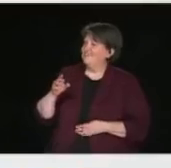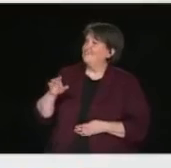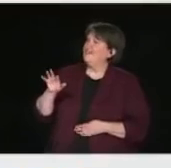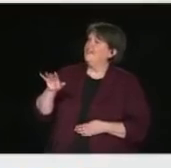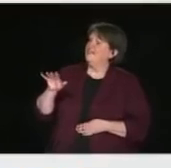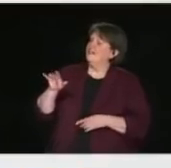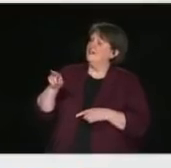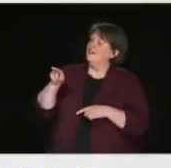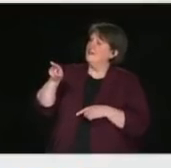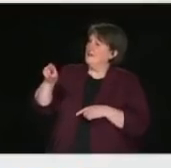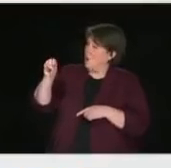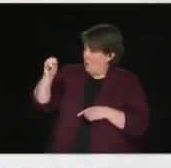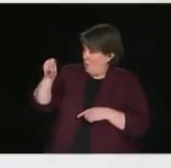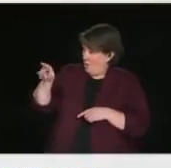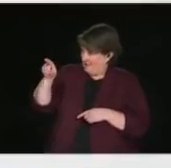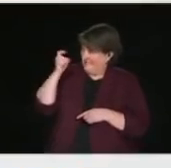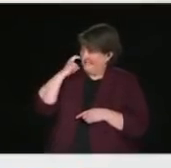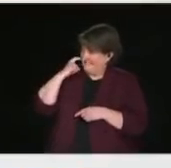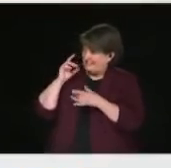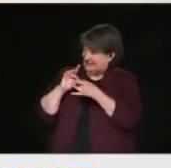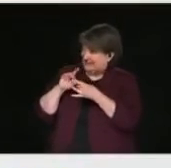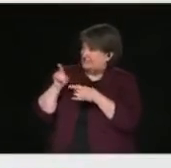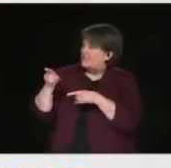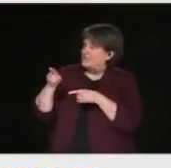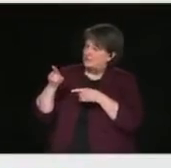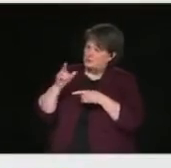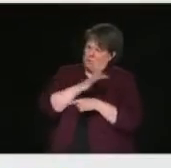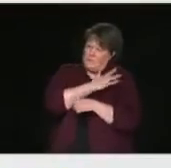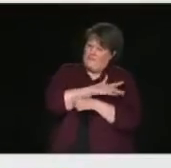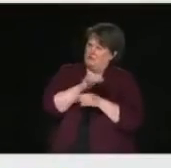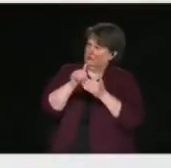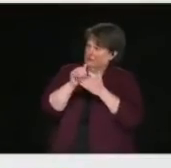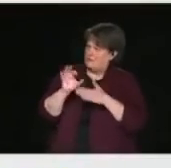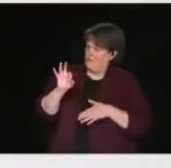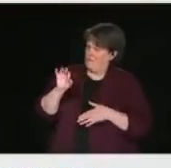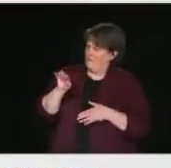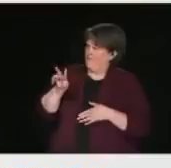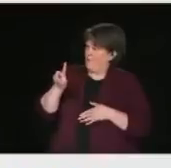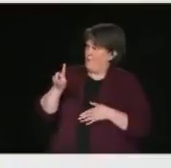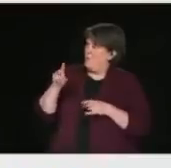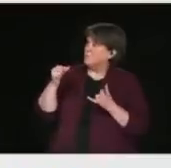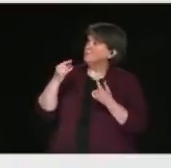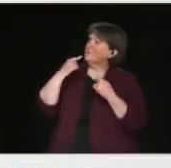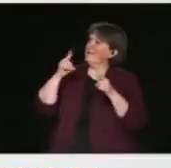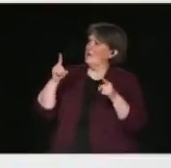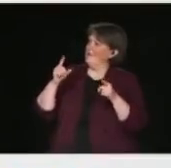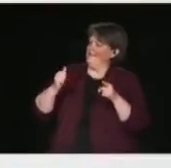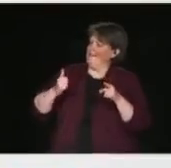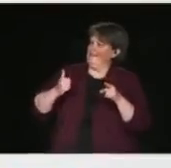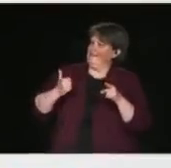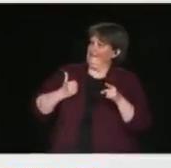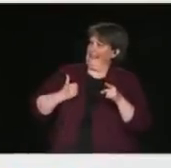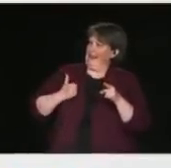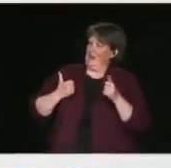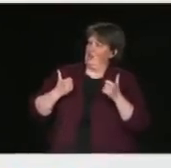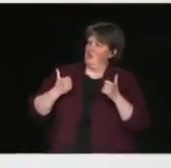Premier Ford put out a statement this morning saying that Canada is working to try and get an exemption from the U.S. order on